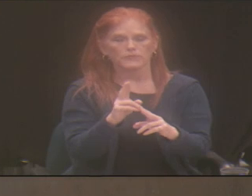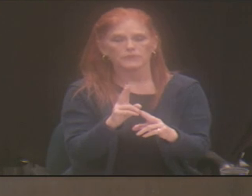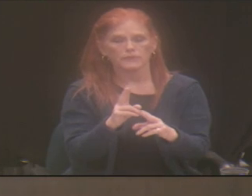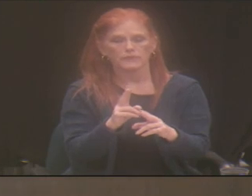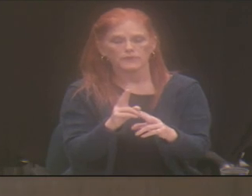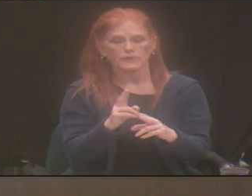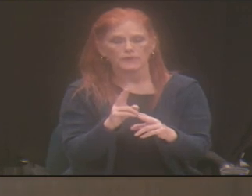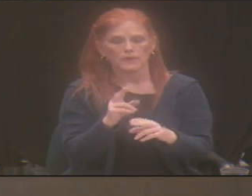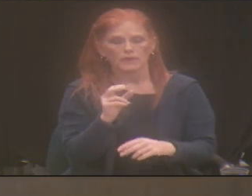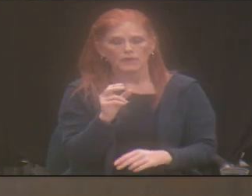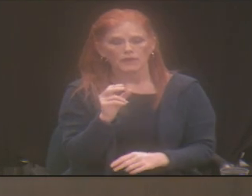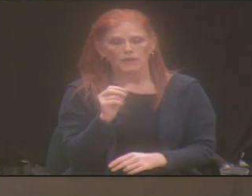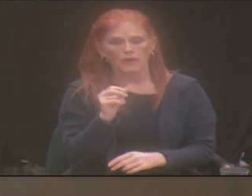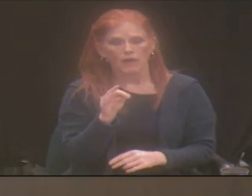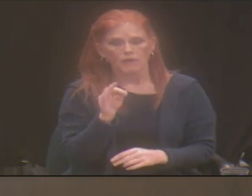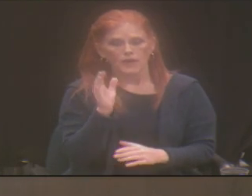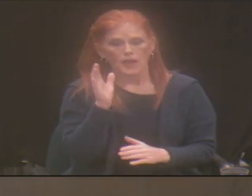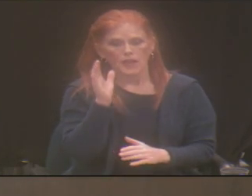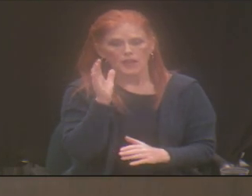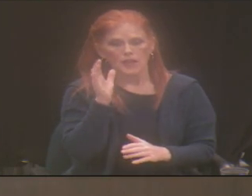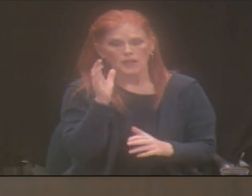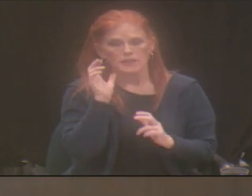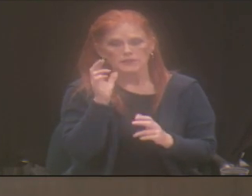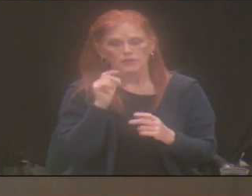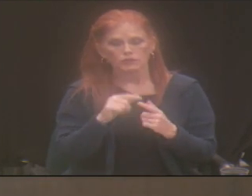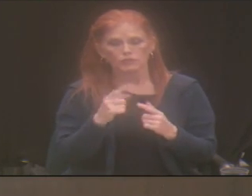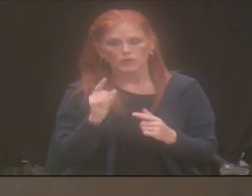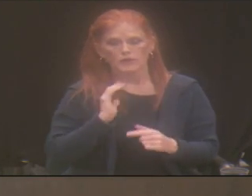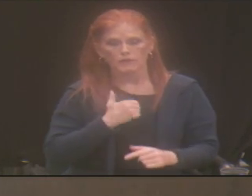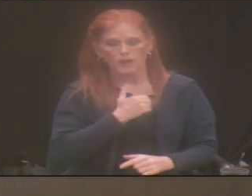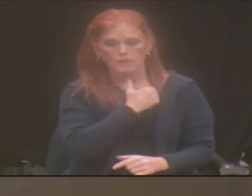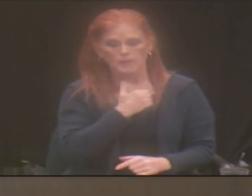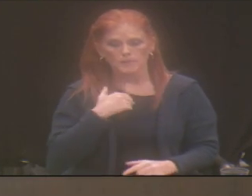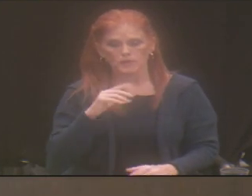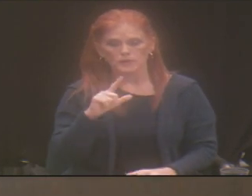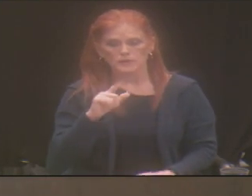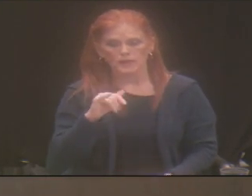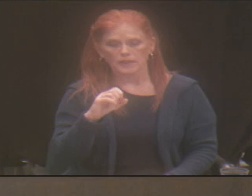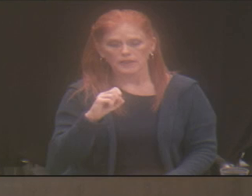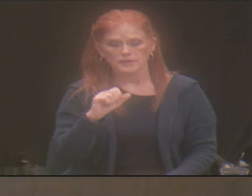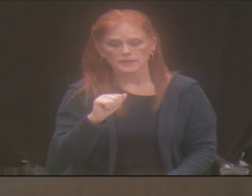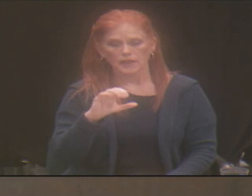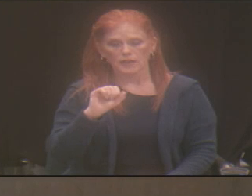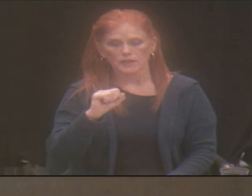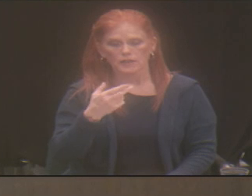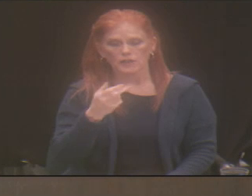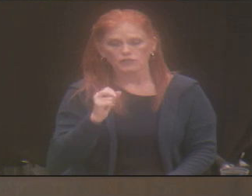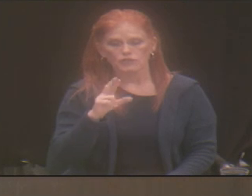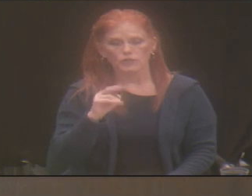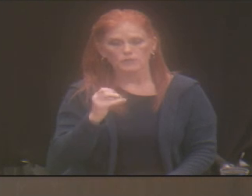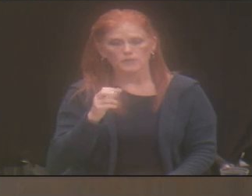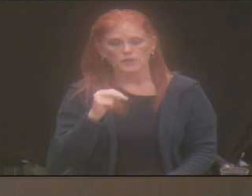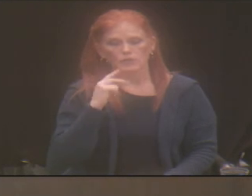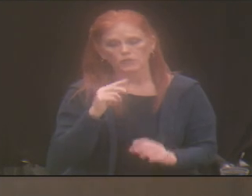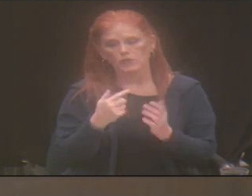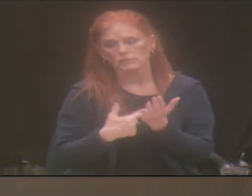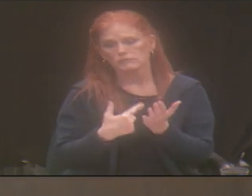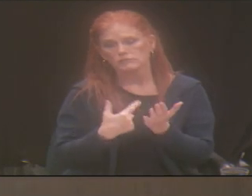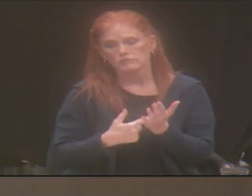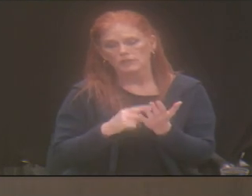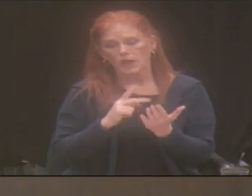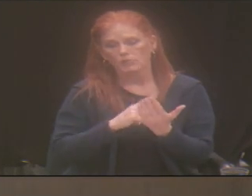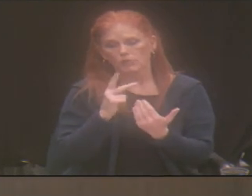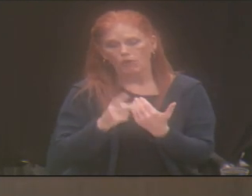hearing from one of our members, Lisa Sherman, who is going to talk to us about a program that she's